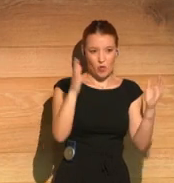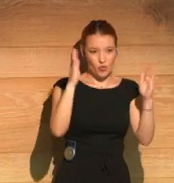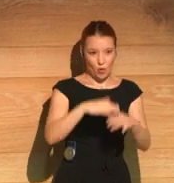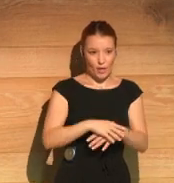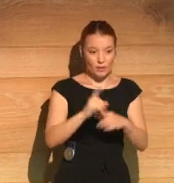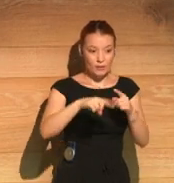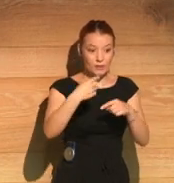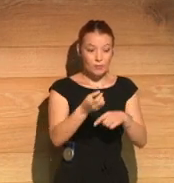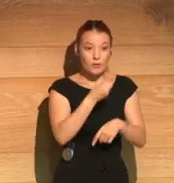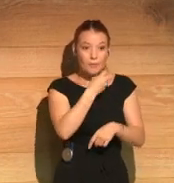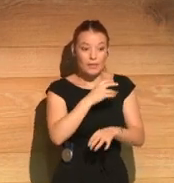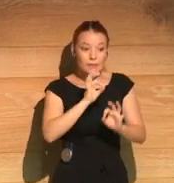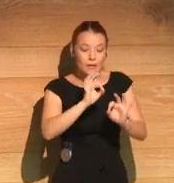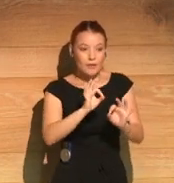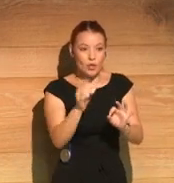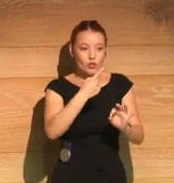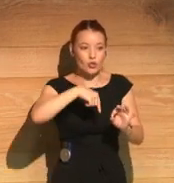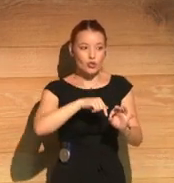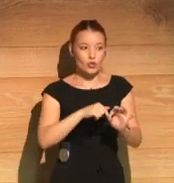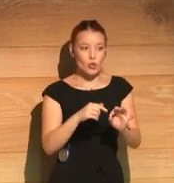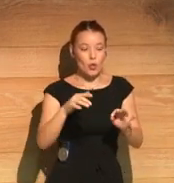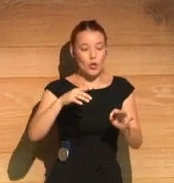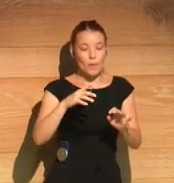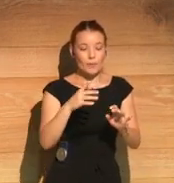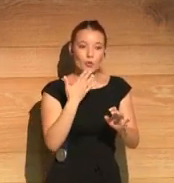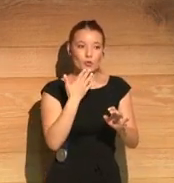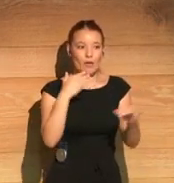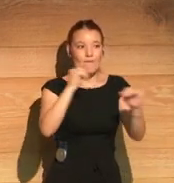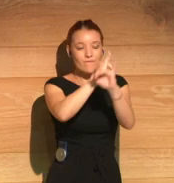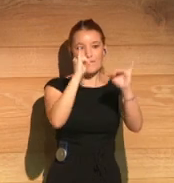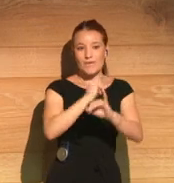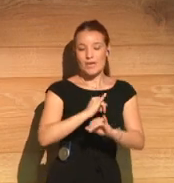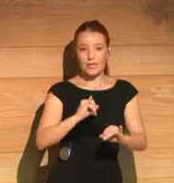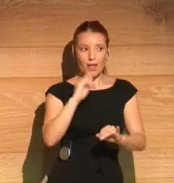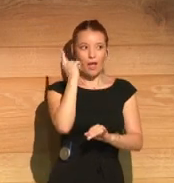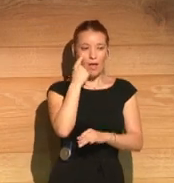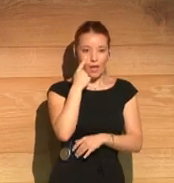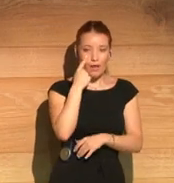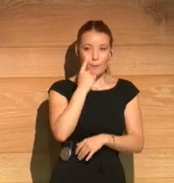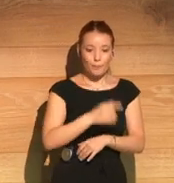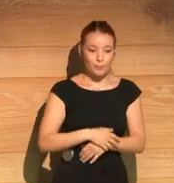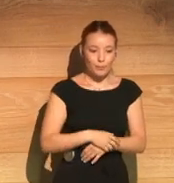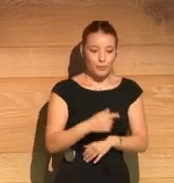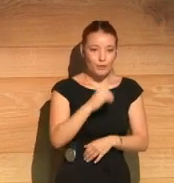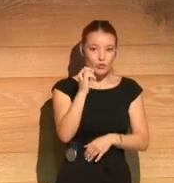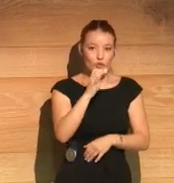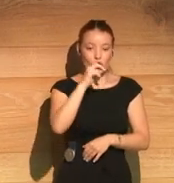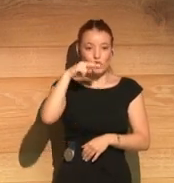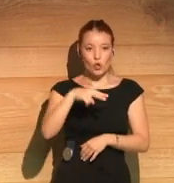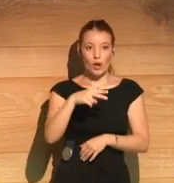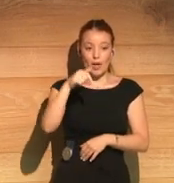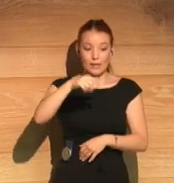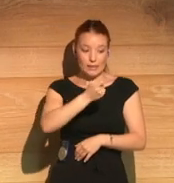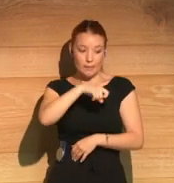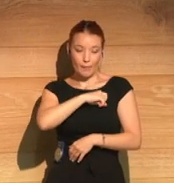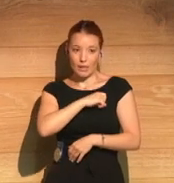bars, we discovered a happier world. Now, John, perhaps this